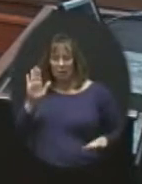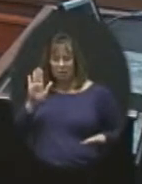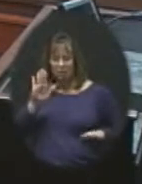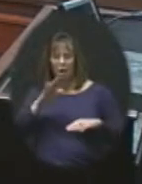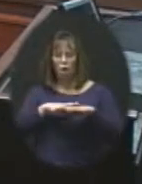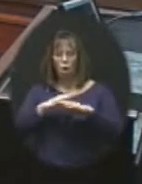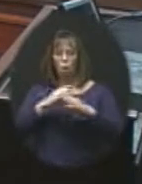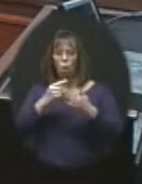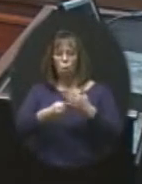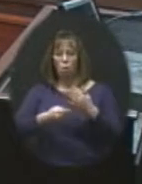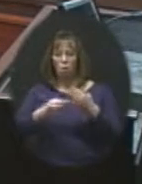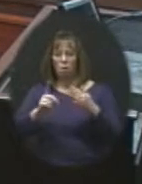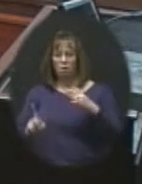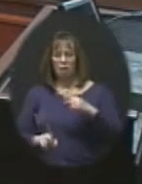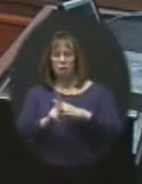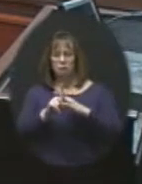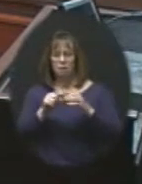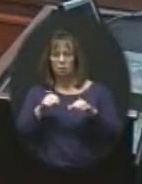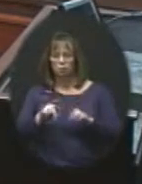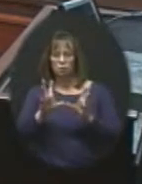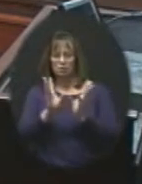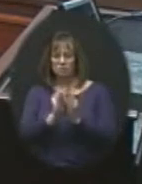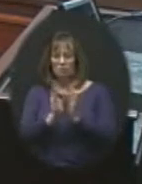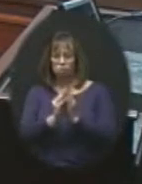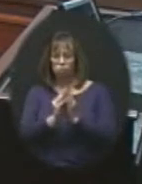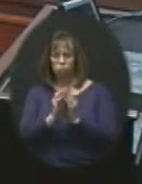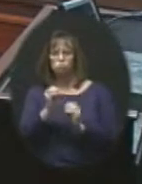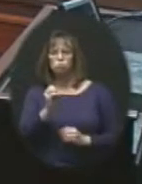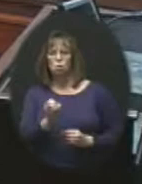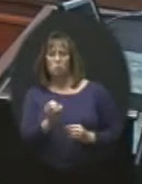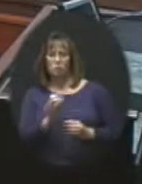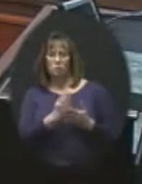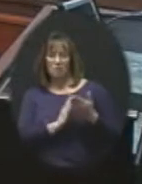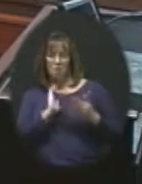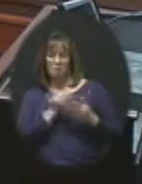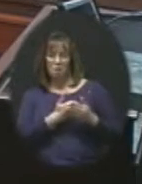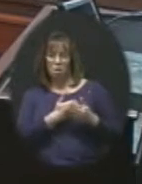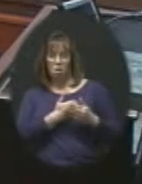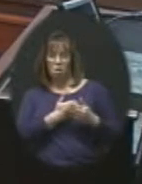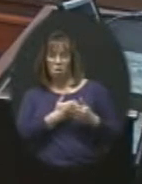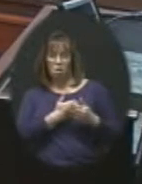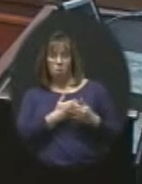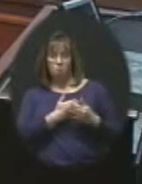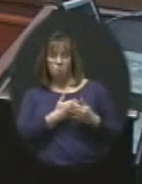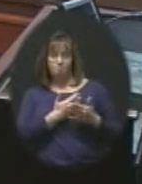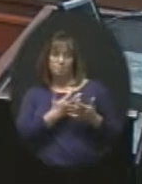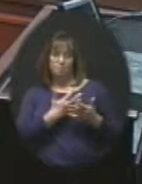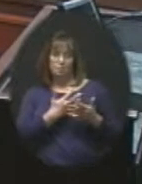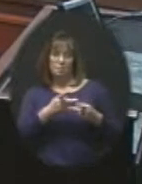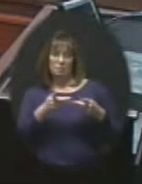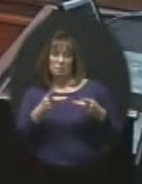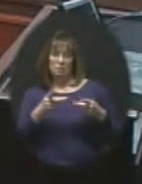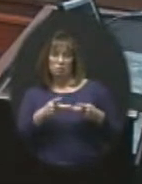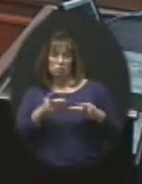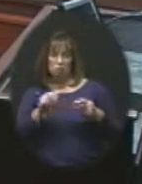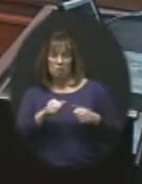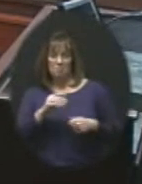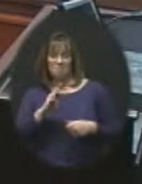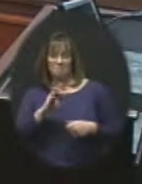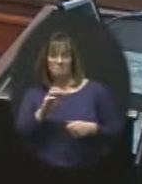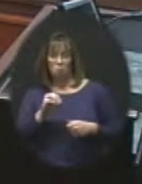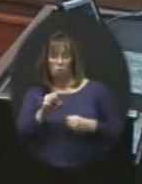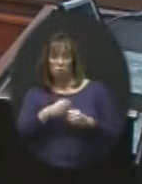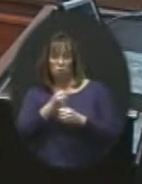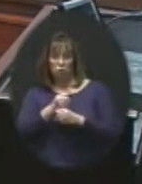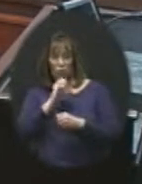what comes up during the session. And so some of our positions could potentially be 40 years old